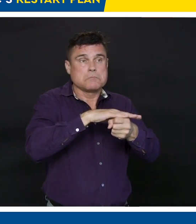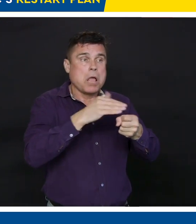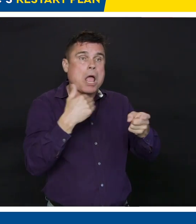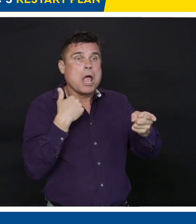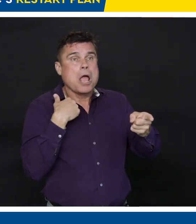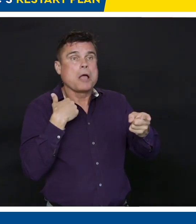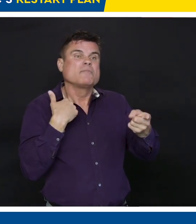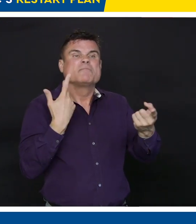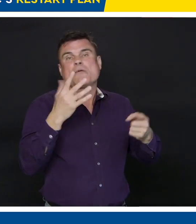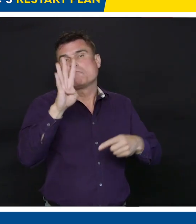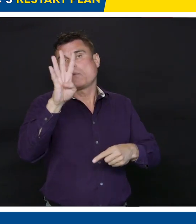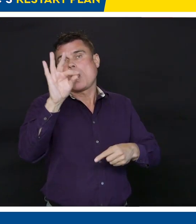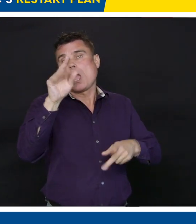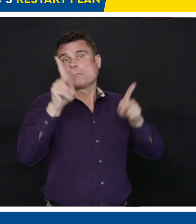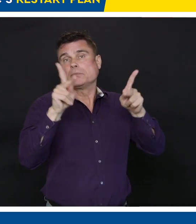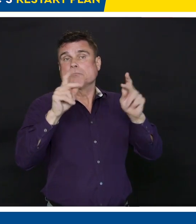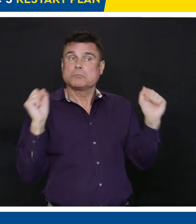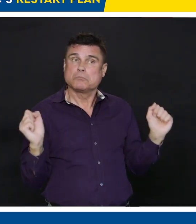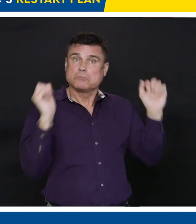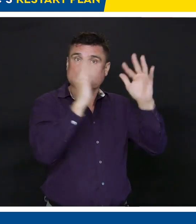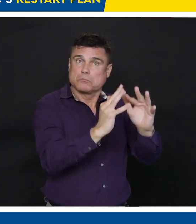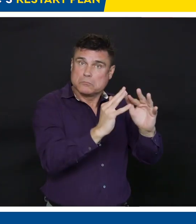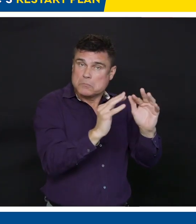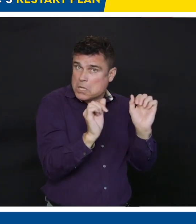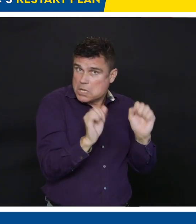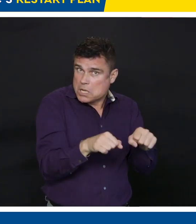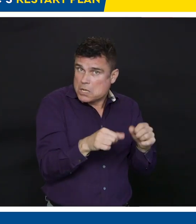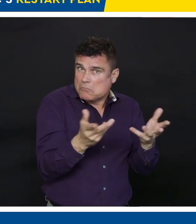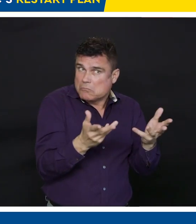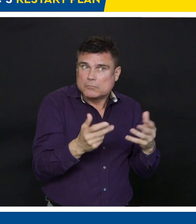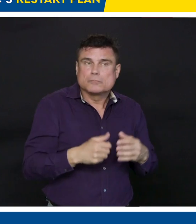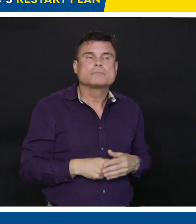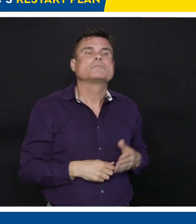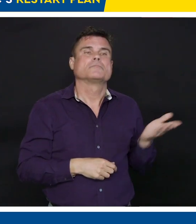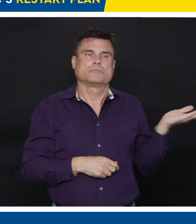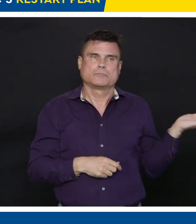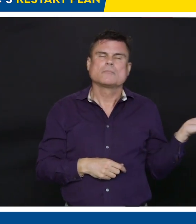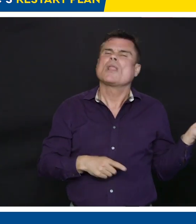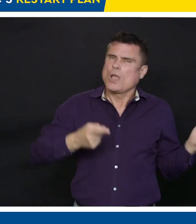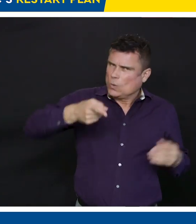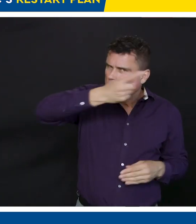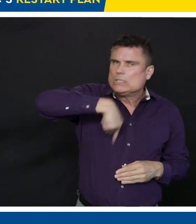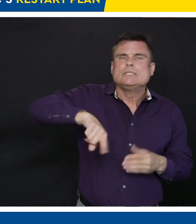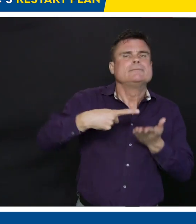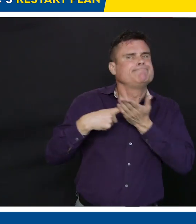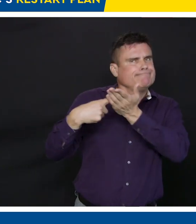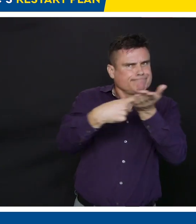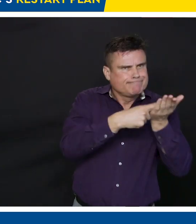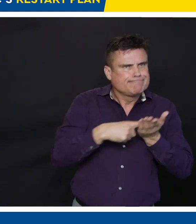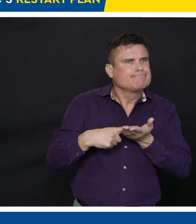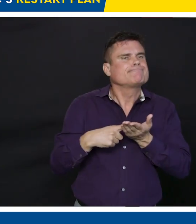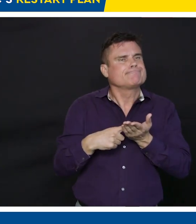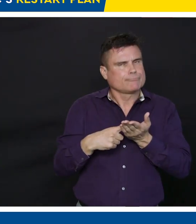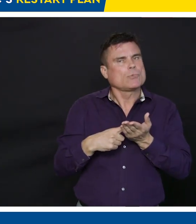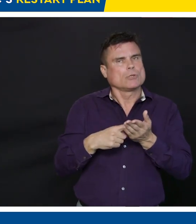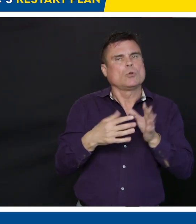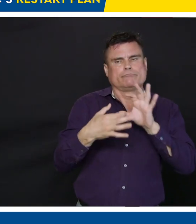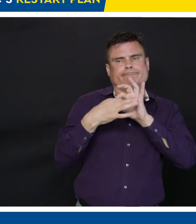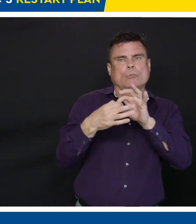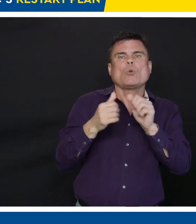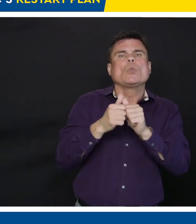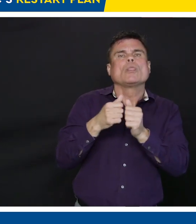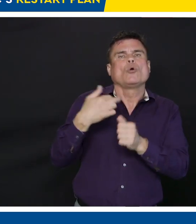Minister Dix and I have repeatedly had a number of conversations with faith leaders across the province, multi-denominational,